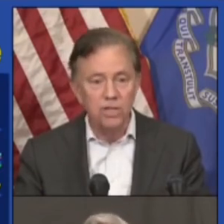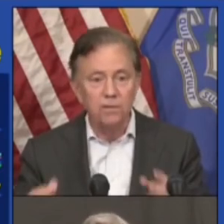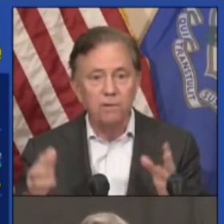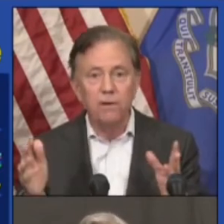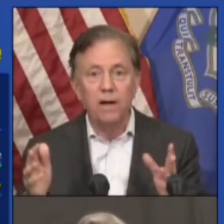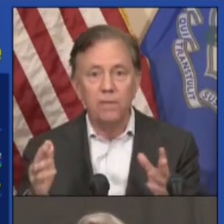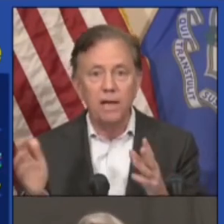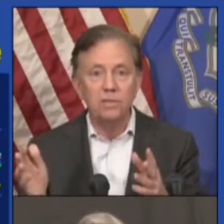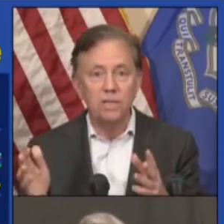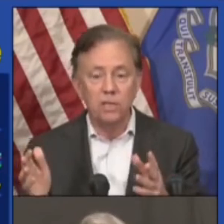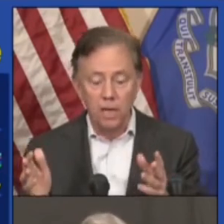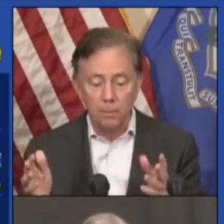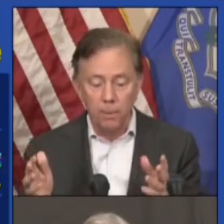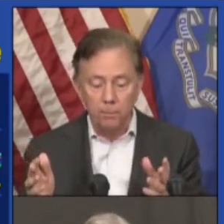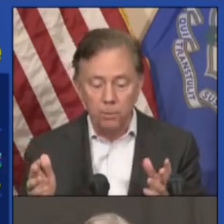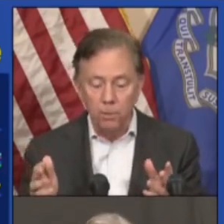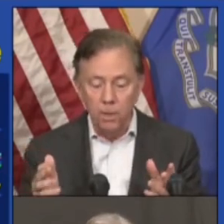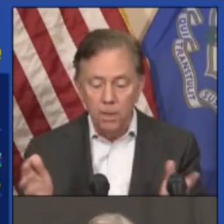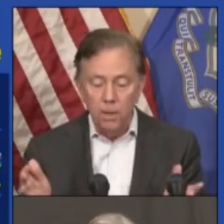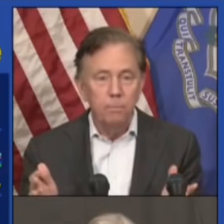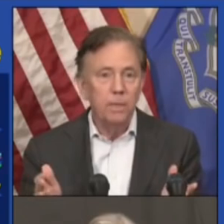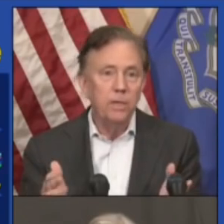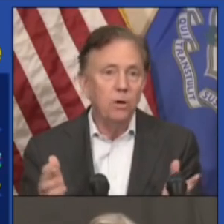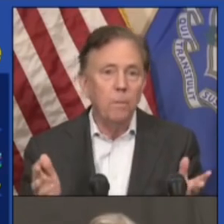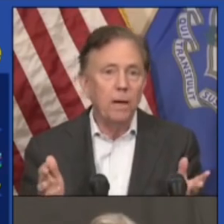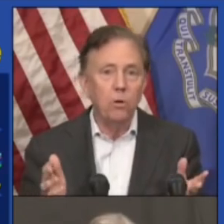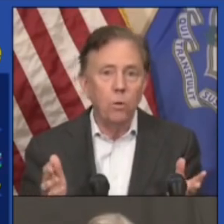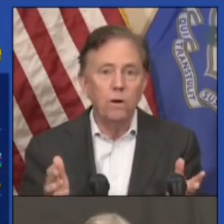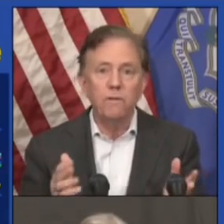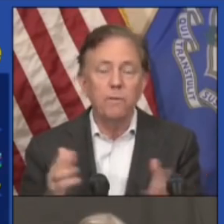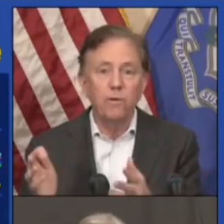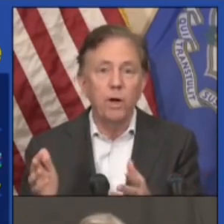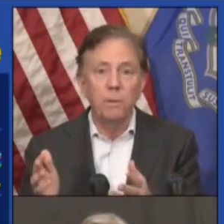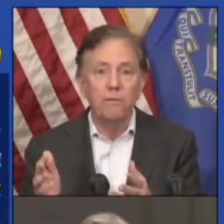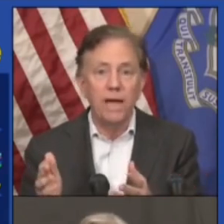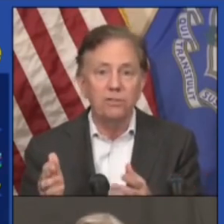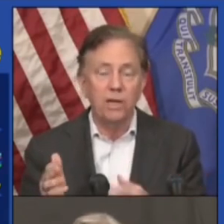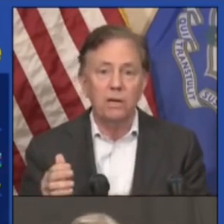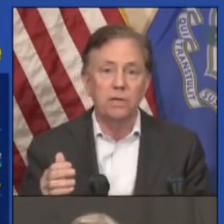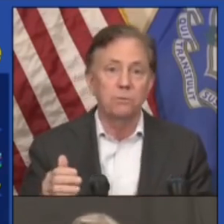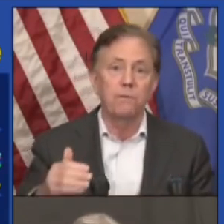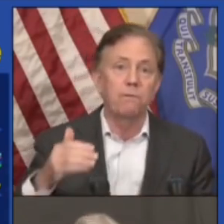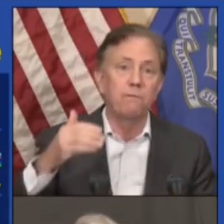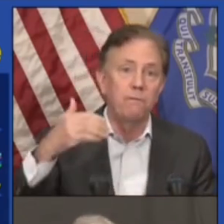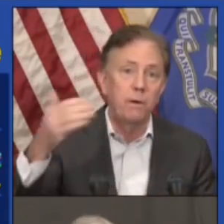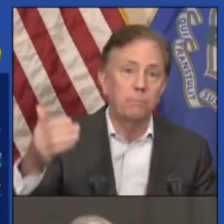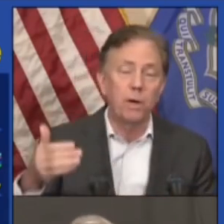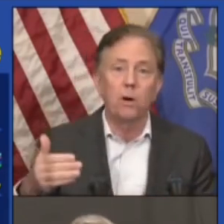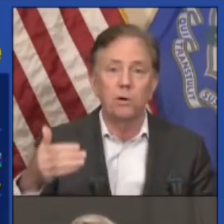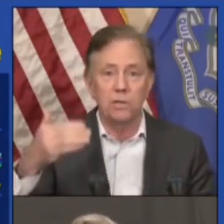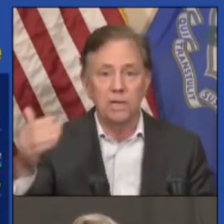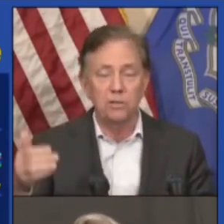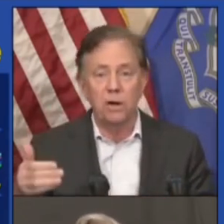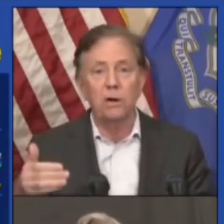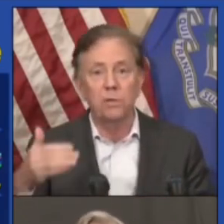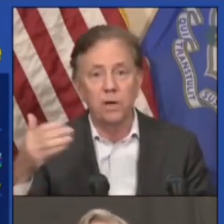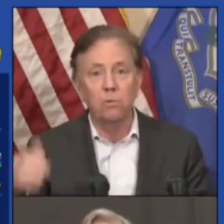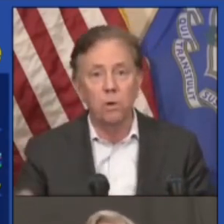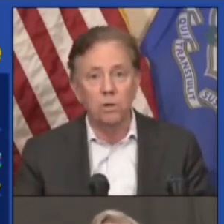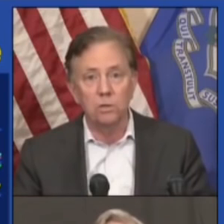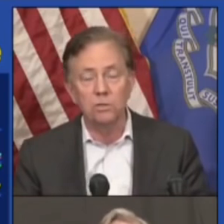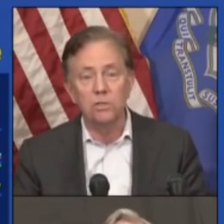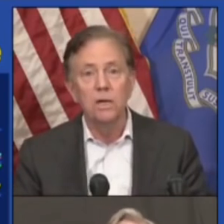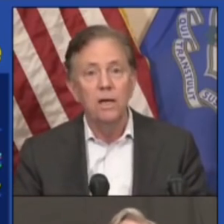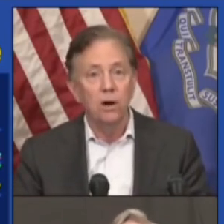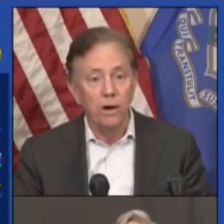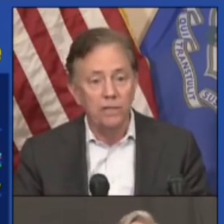475,000. That's a lot of people. But, you know, about a quarter of them have already been vaccinated because we've prioritized our healthcare